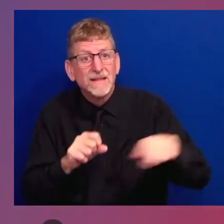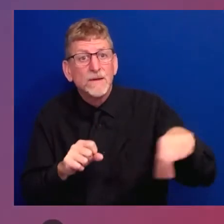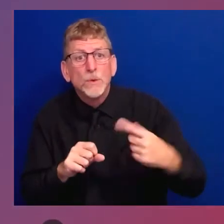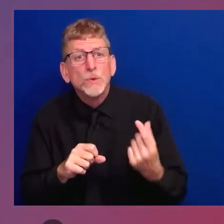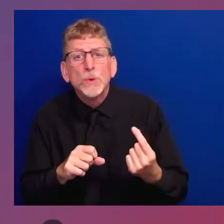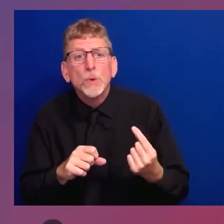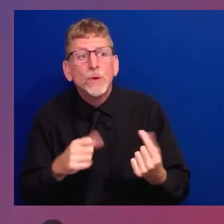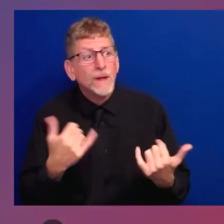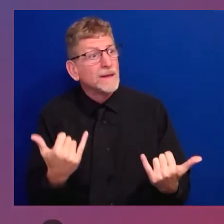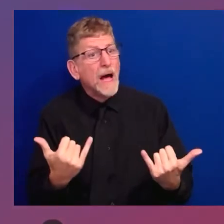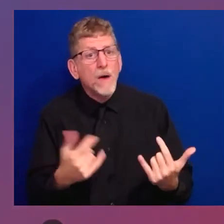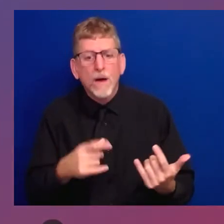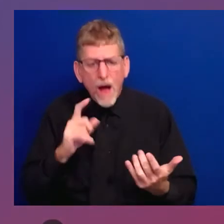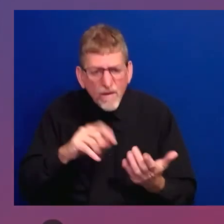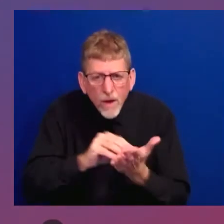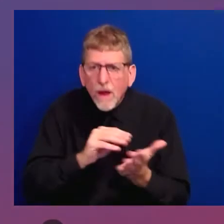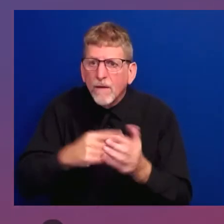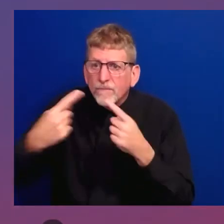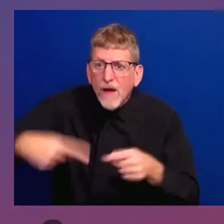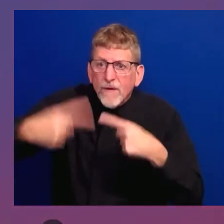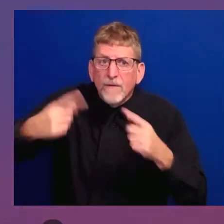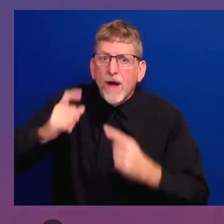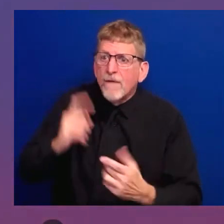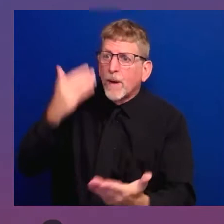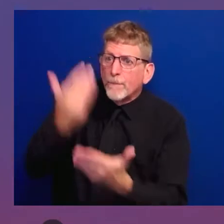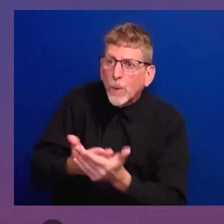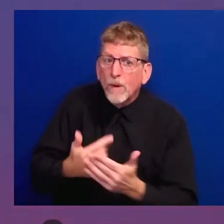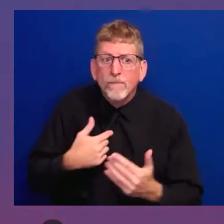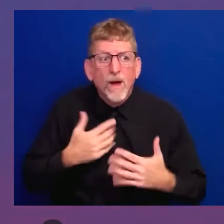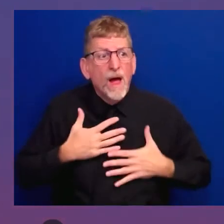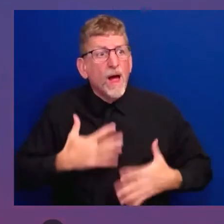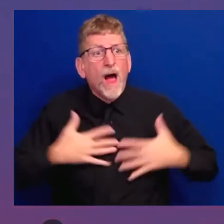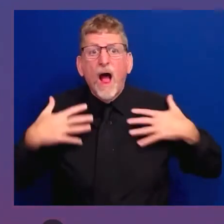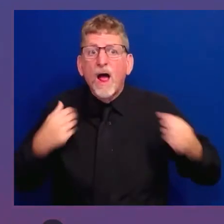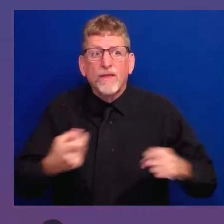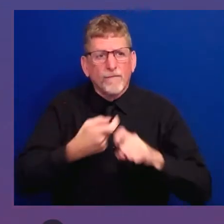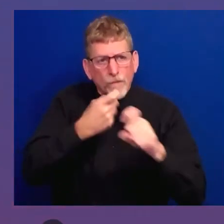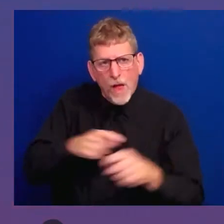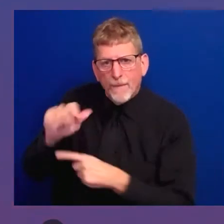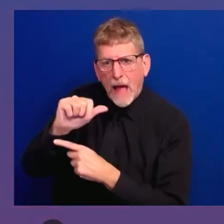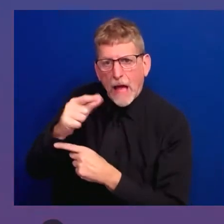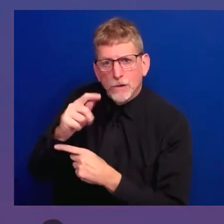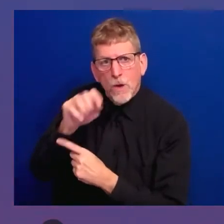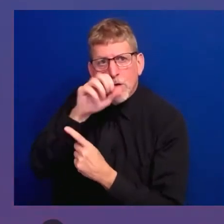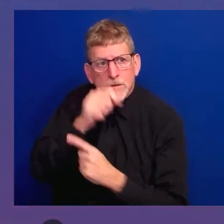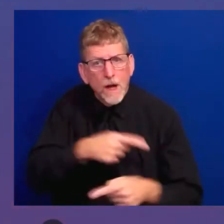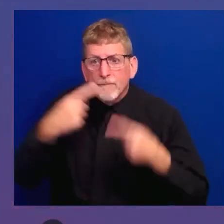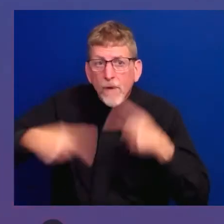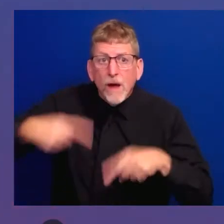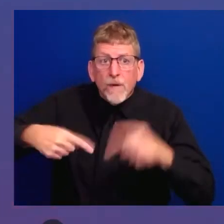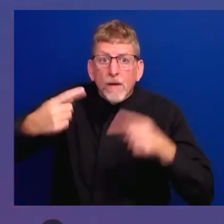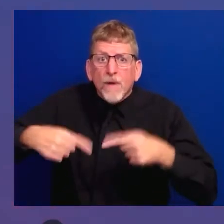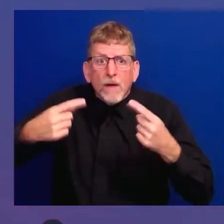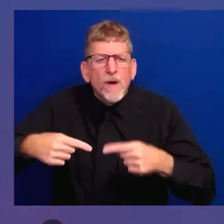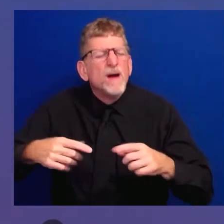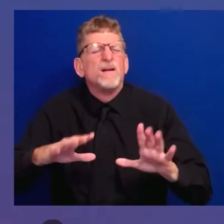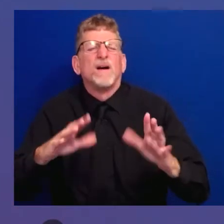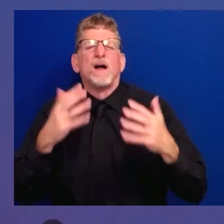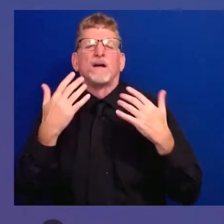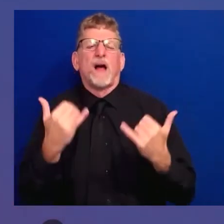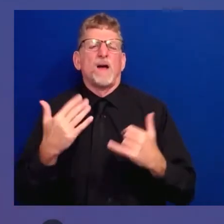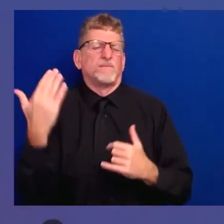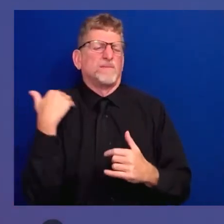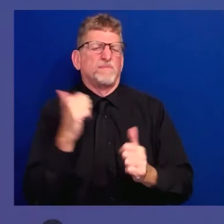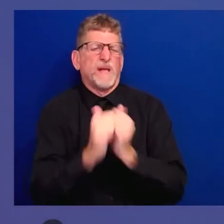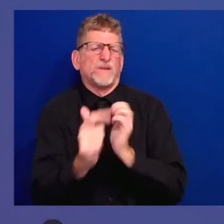proud to be a co-sponsor of a long time ago saying that if you were, if you had Agent Orange drop upon